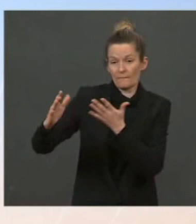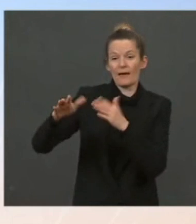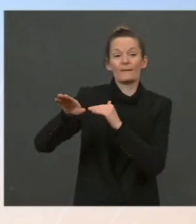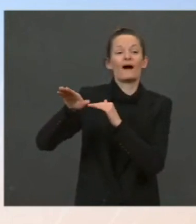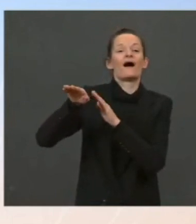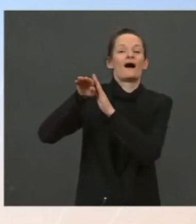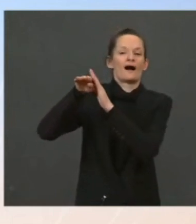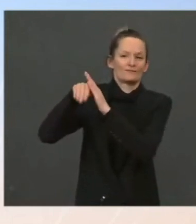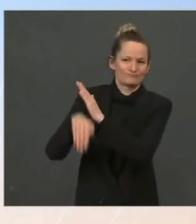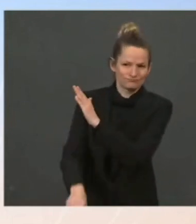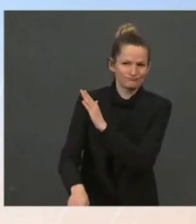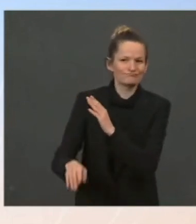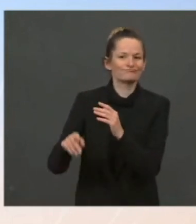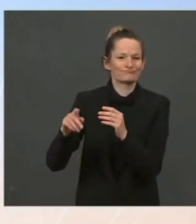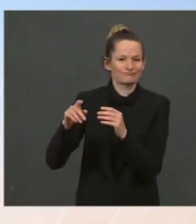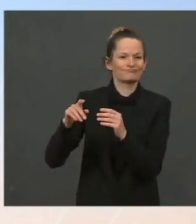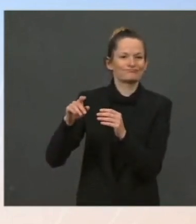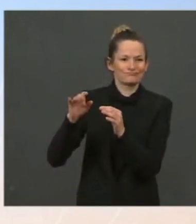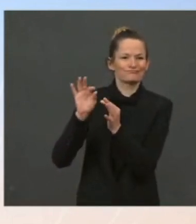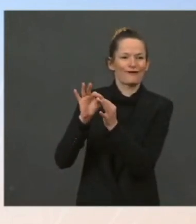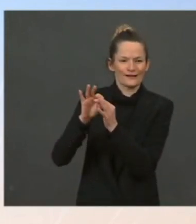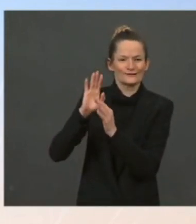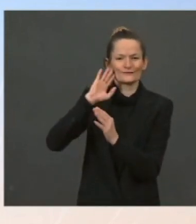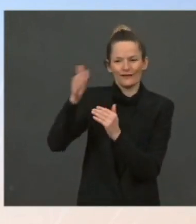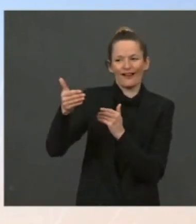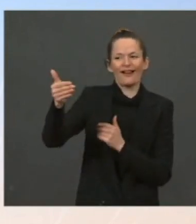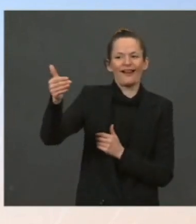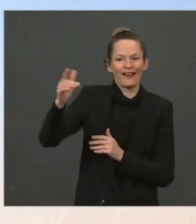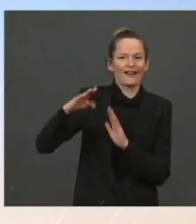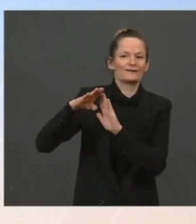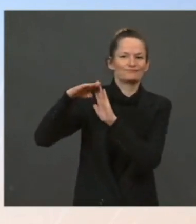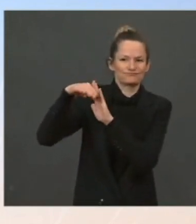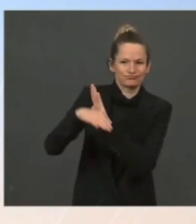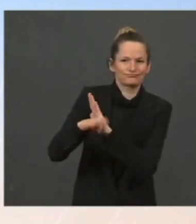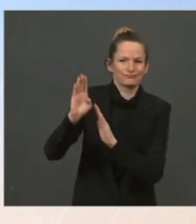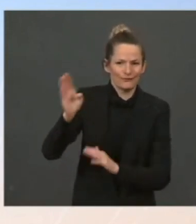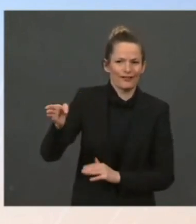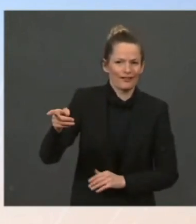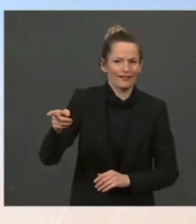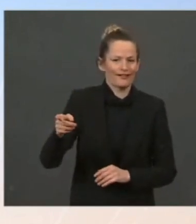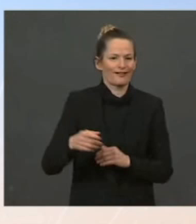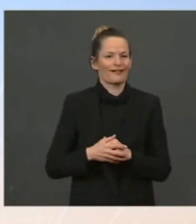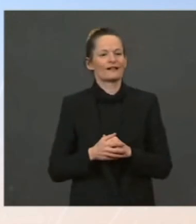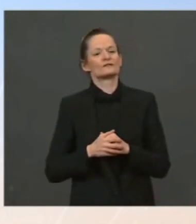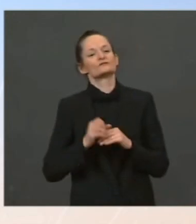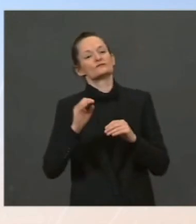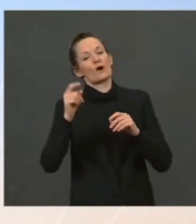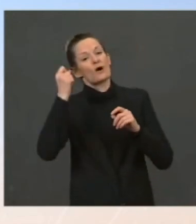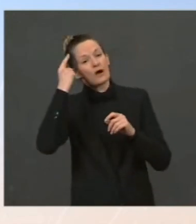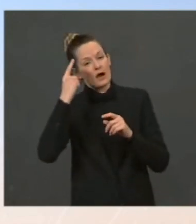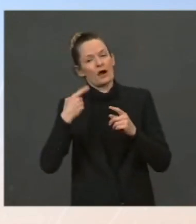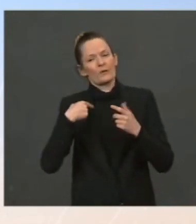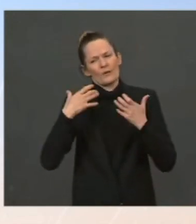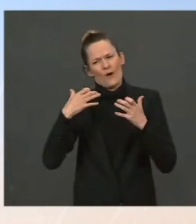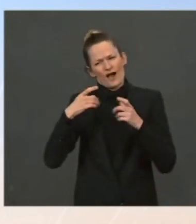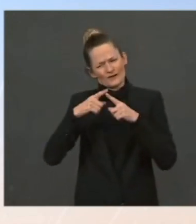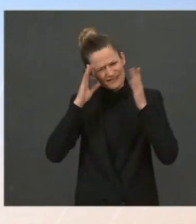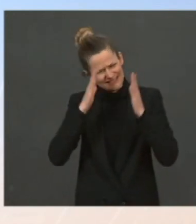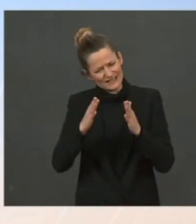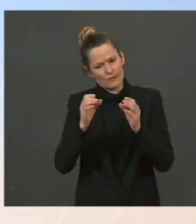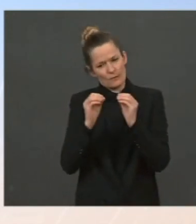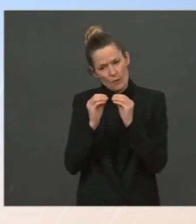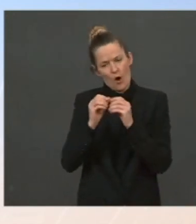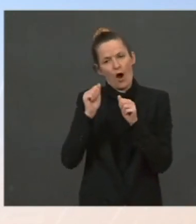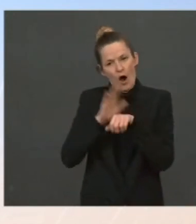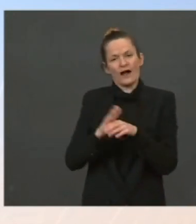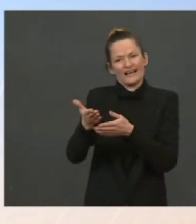course, the long-term solution is to build clean. And that's what we're doing. Let's try to do, like, one so that we can get more people out. Okay, I'll